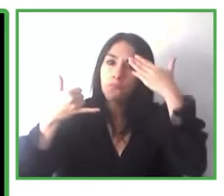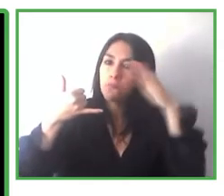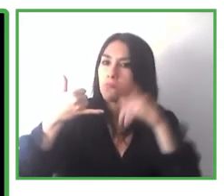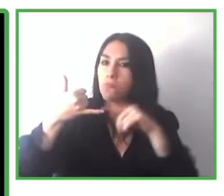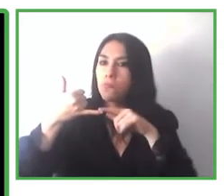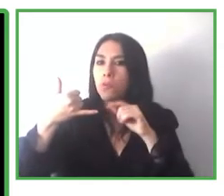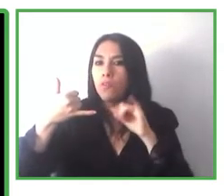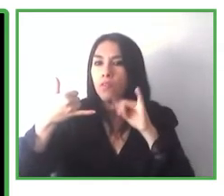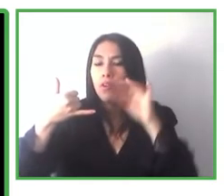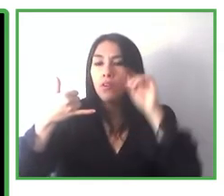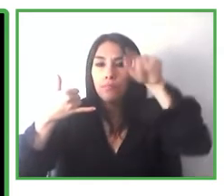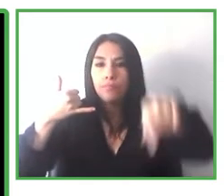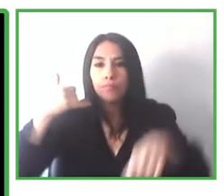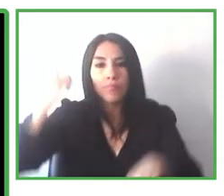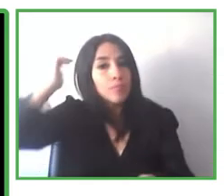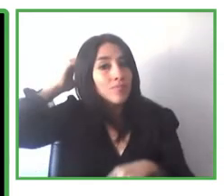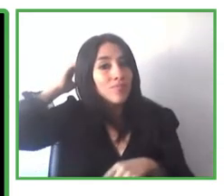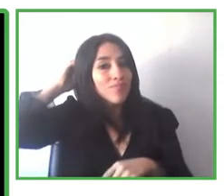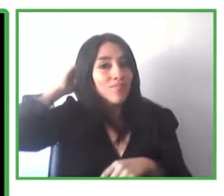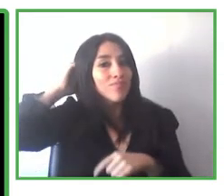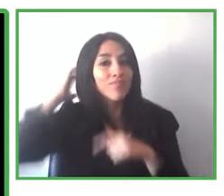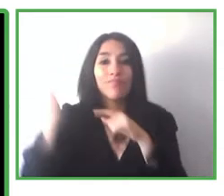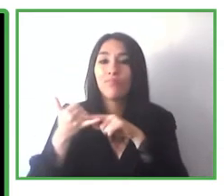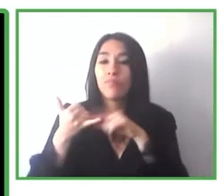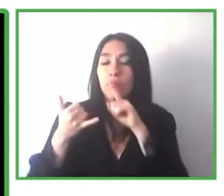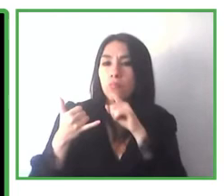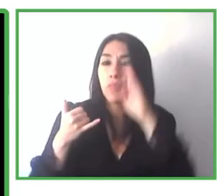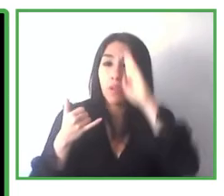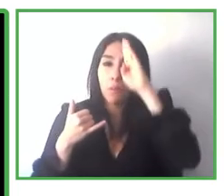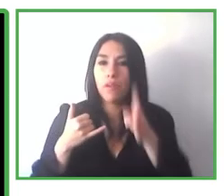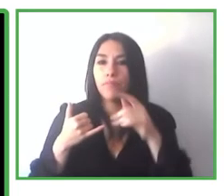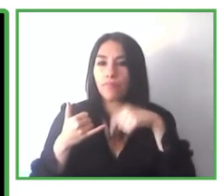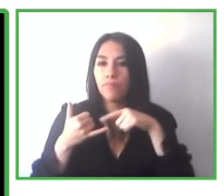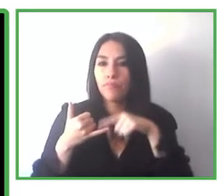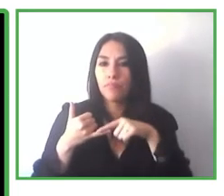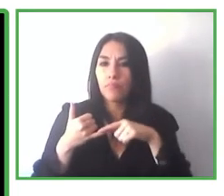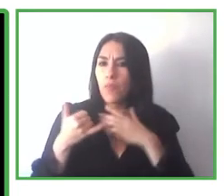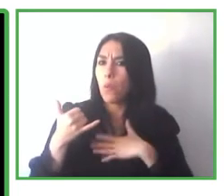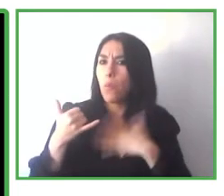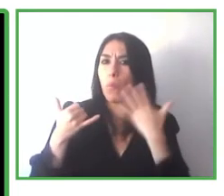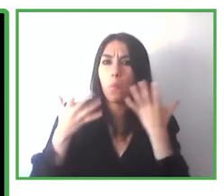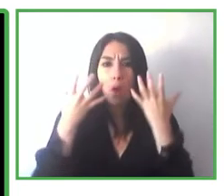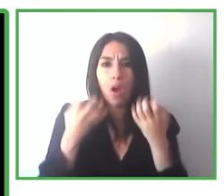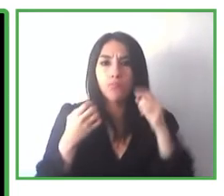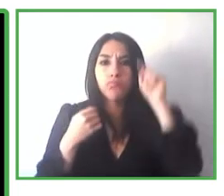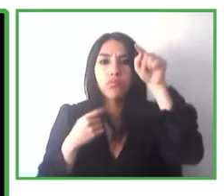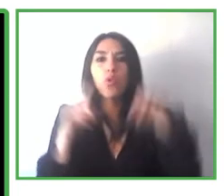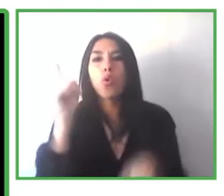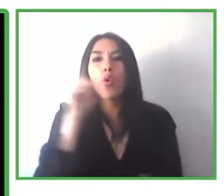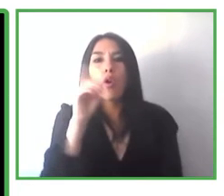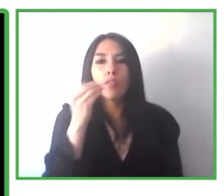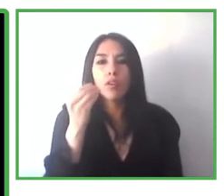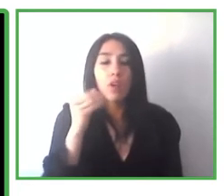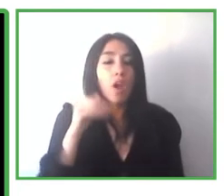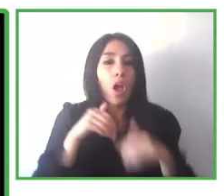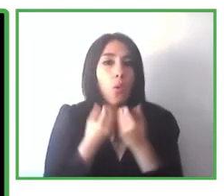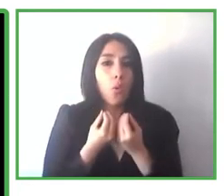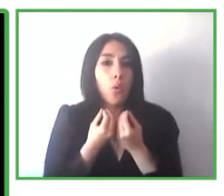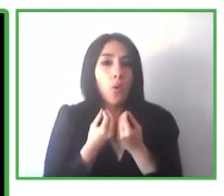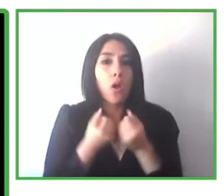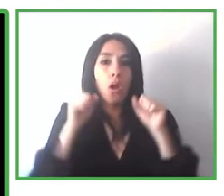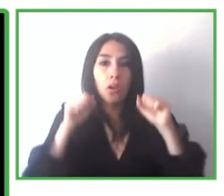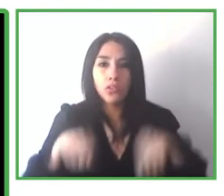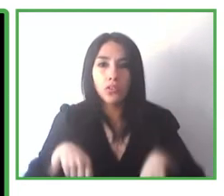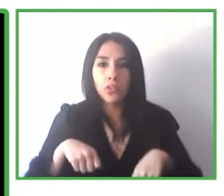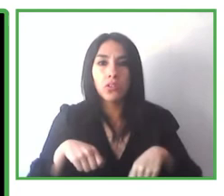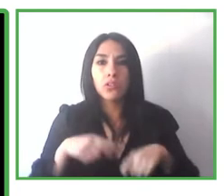intersections. So they can make their minds there related to what they want to do. So you can walk